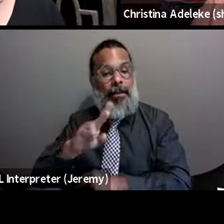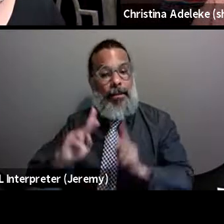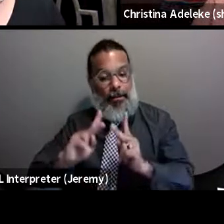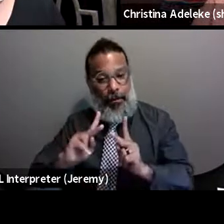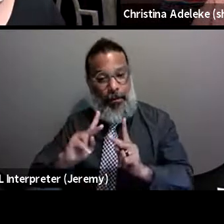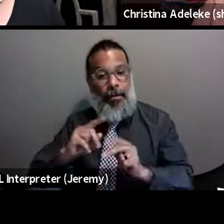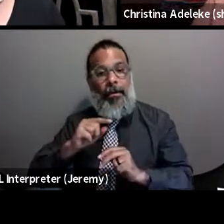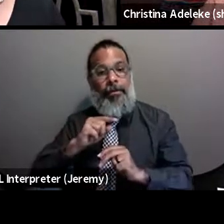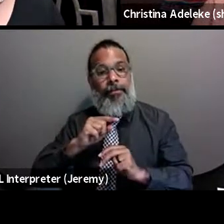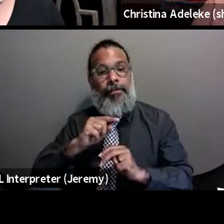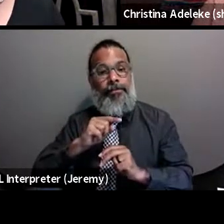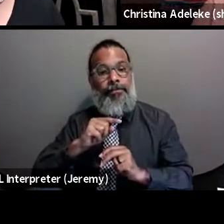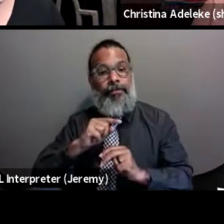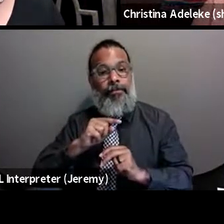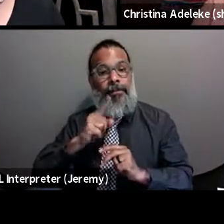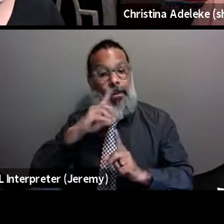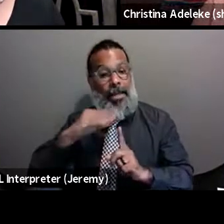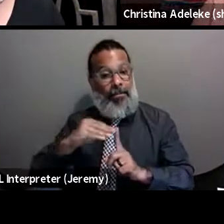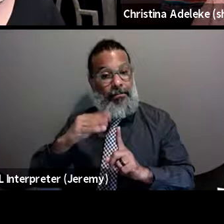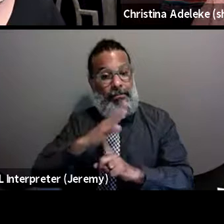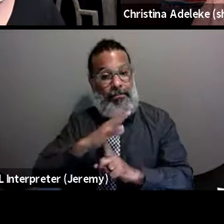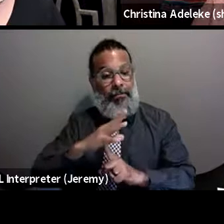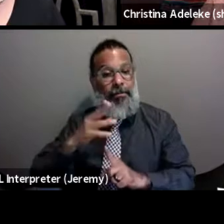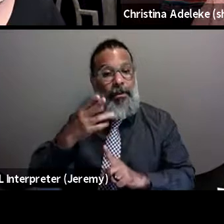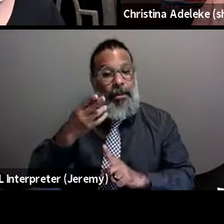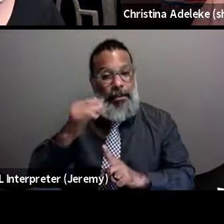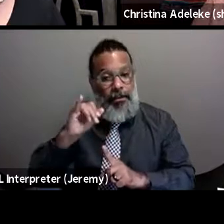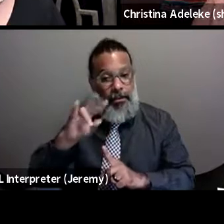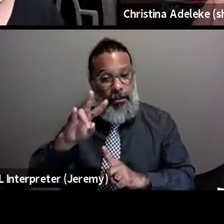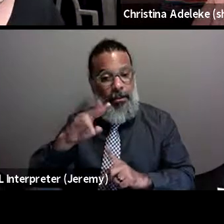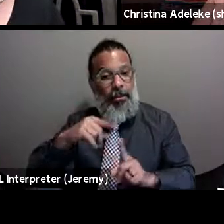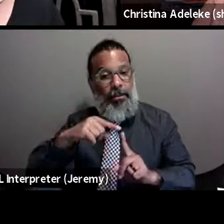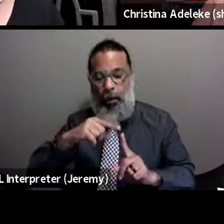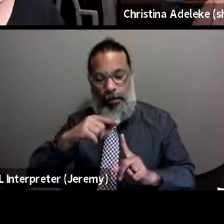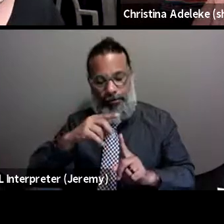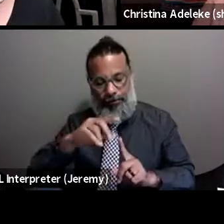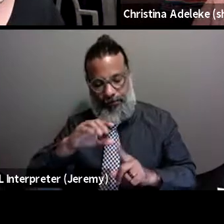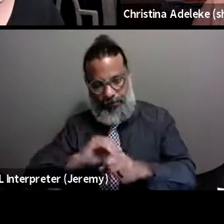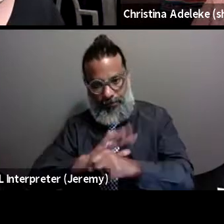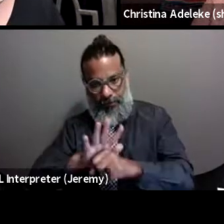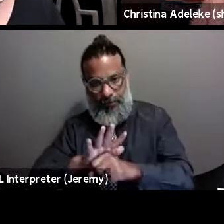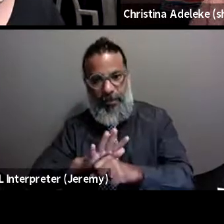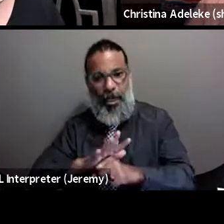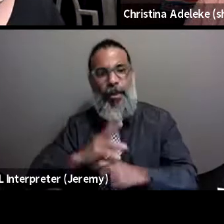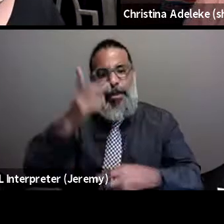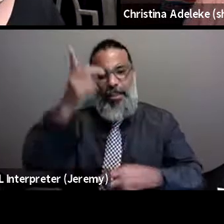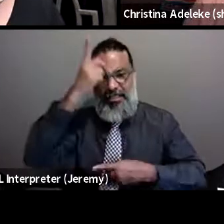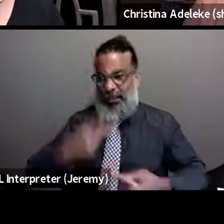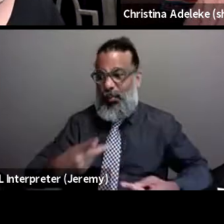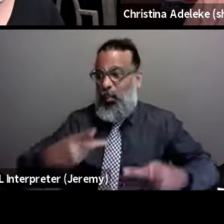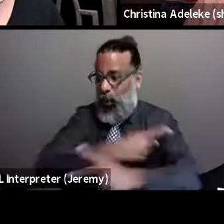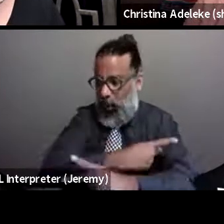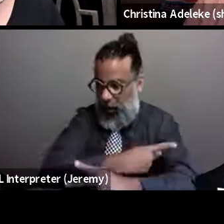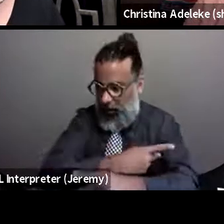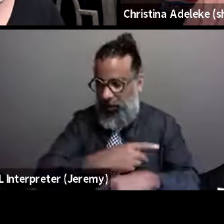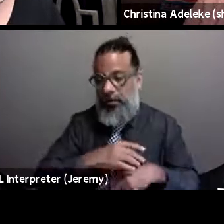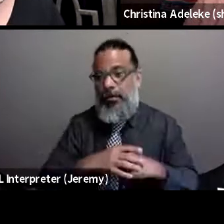with HIV that were exposed, their disease manifested, you know, harsh and